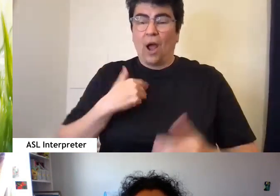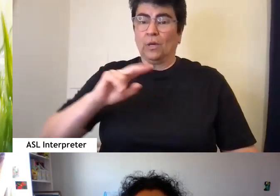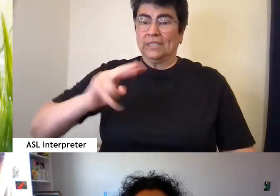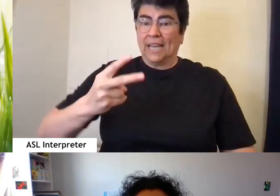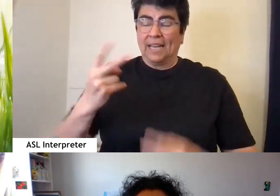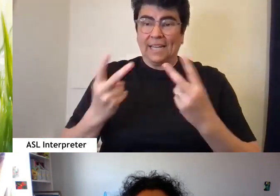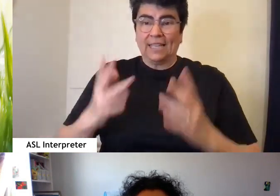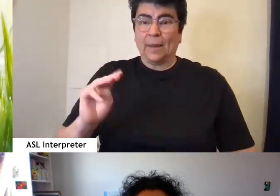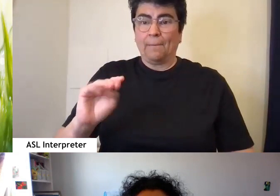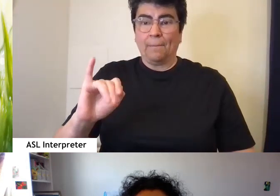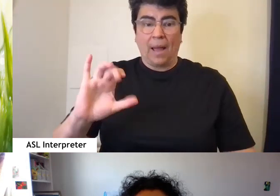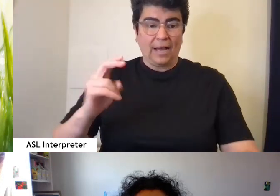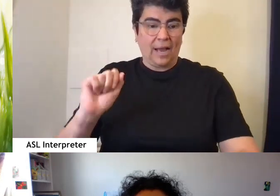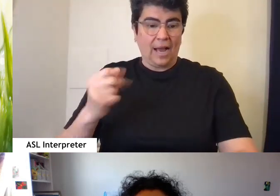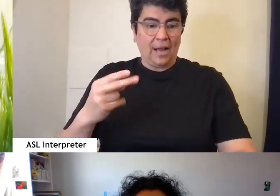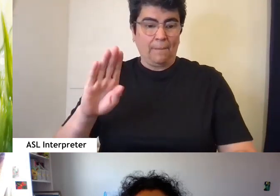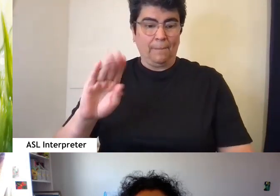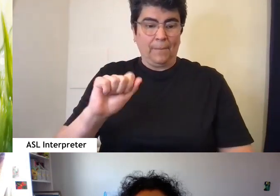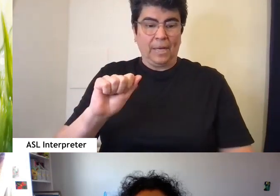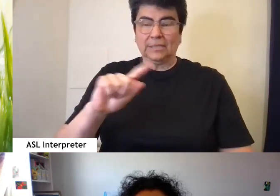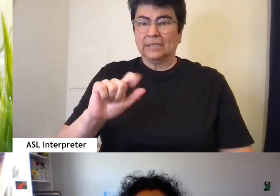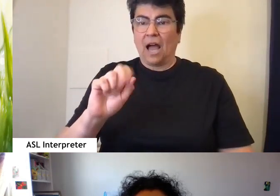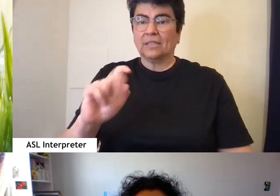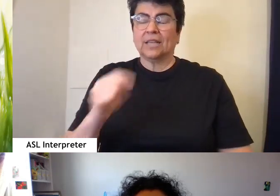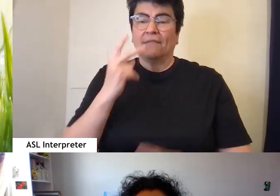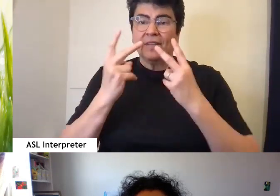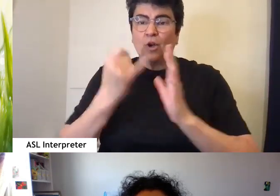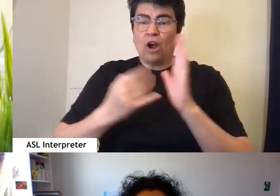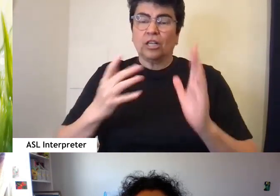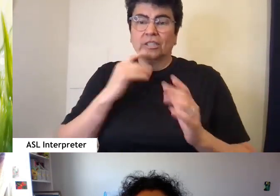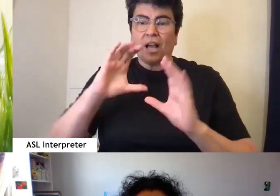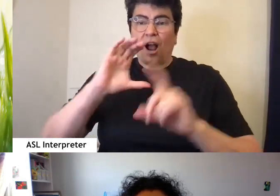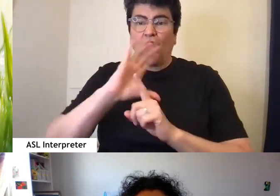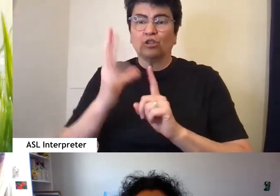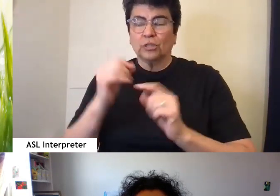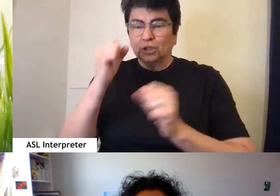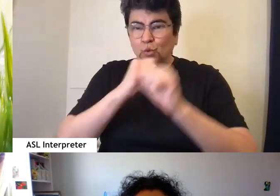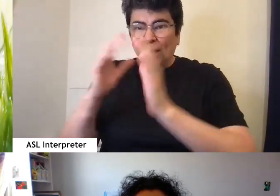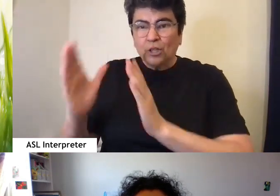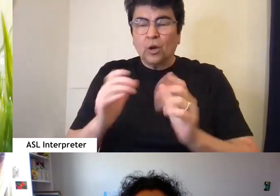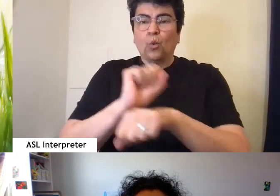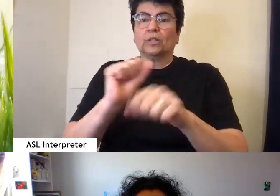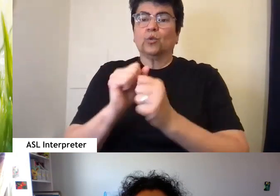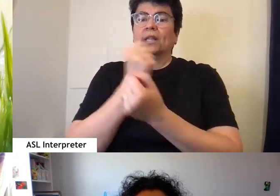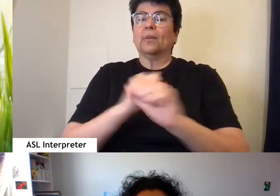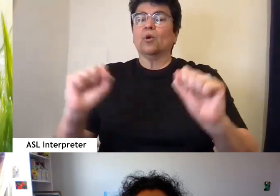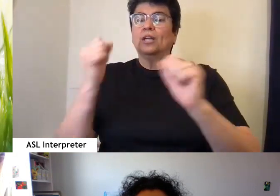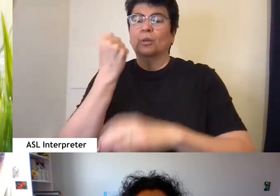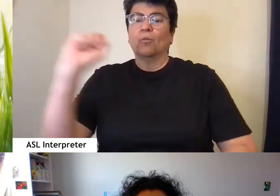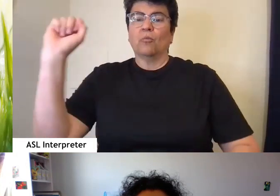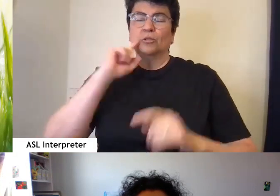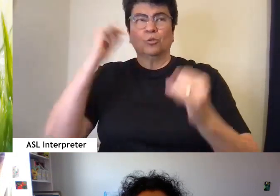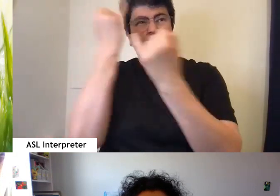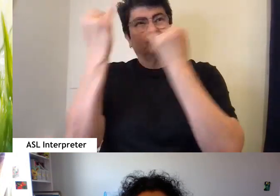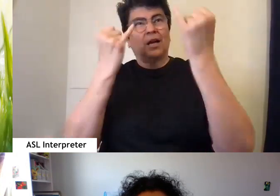guest, Micah Bazant, a visual artist and cultural strategist who works with liberation movements to reimagine the world.